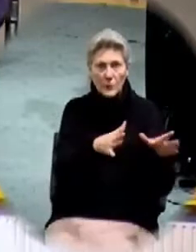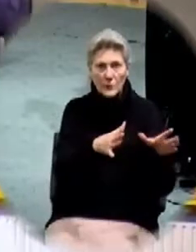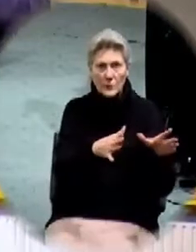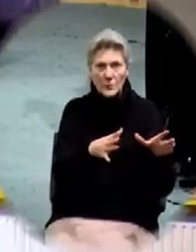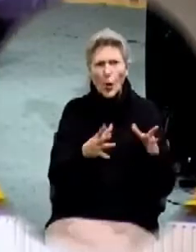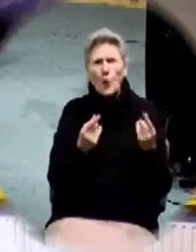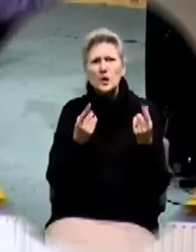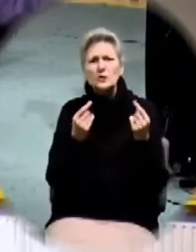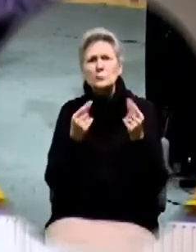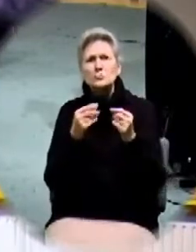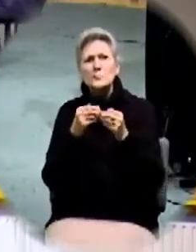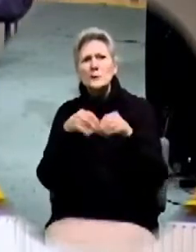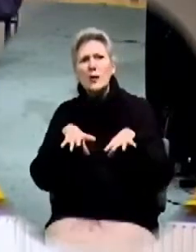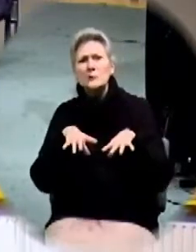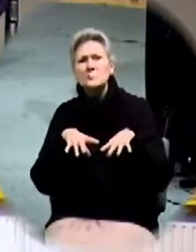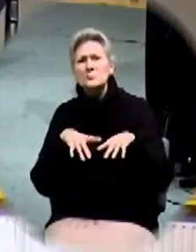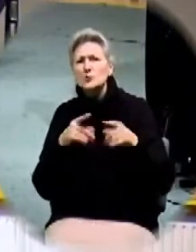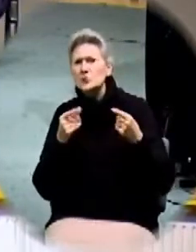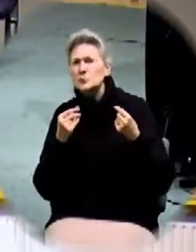Nothing.